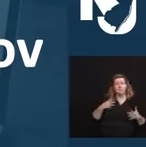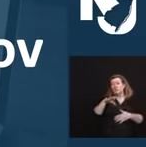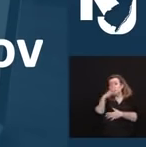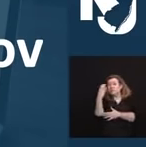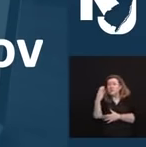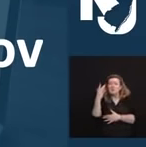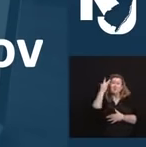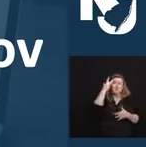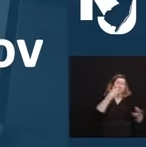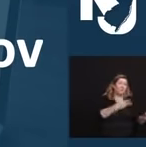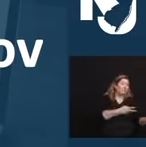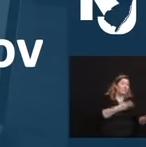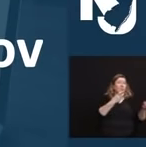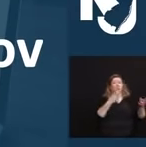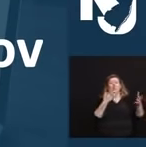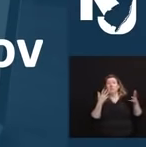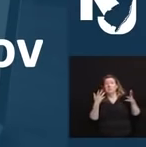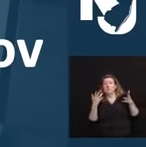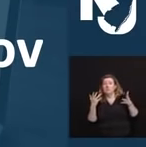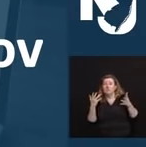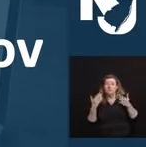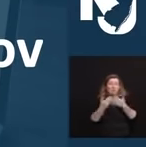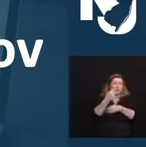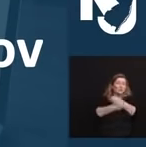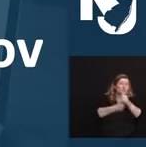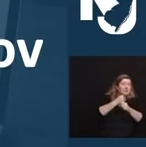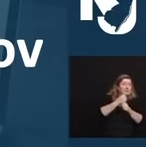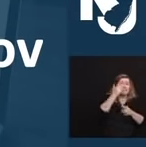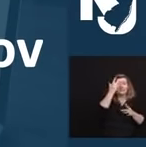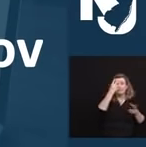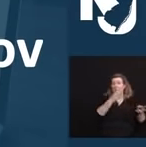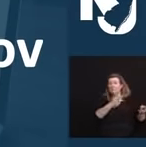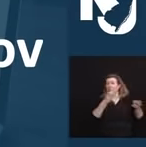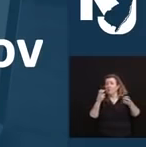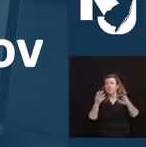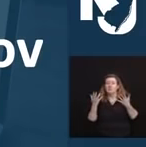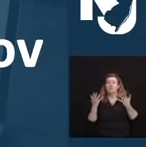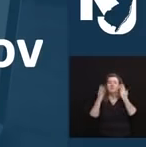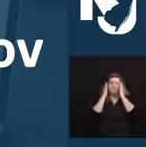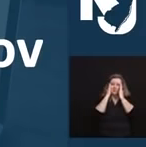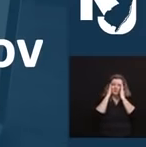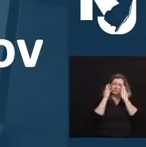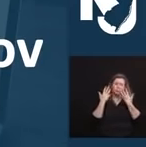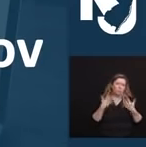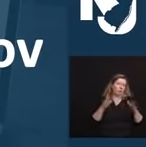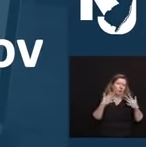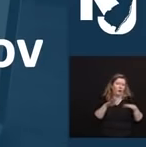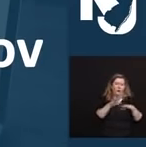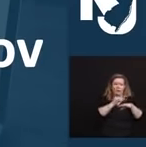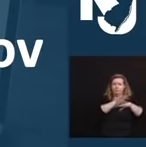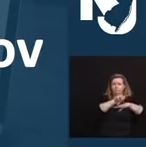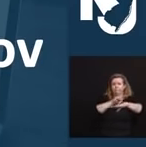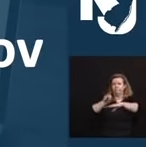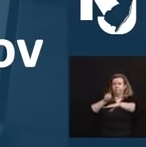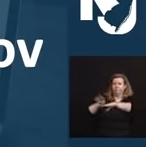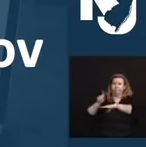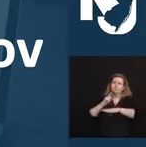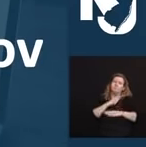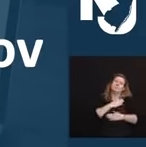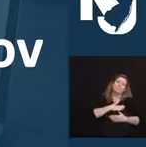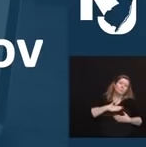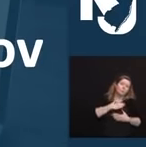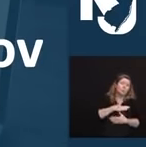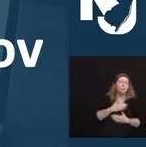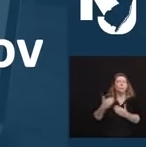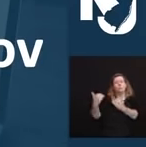New Year's Eve. We want everyone to enjoy their holiday, but to enjoy it responsibly. We're going to bounce around a fair amount